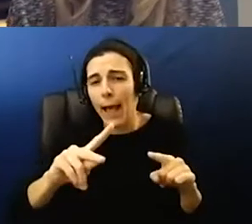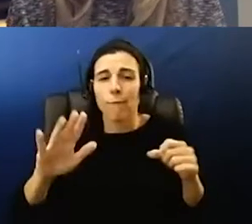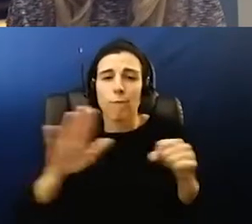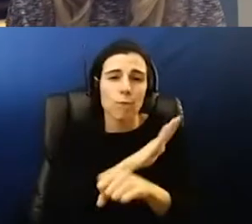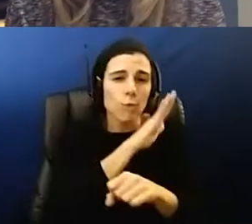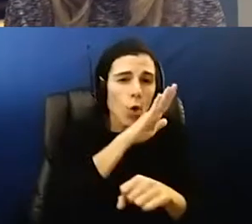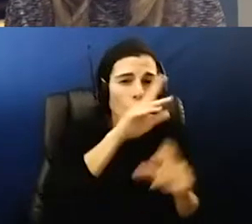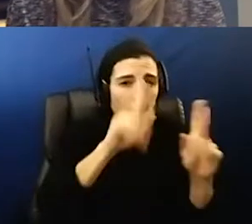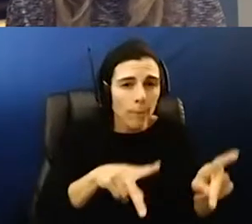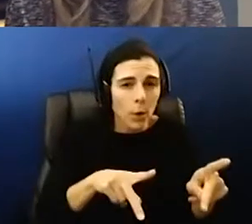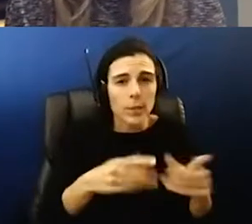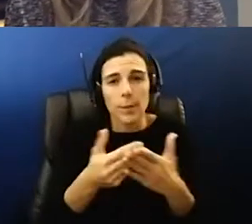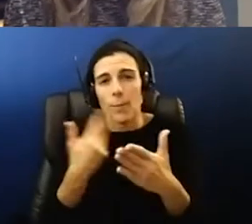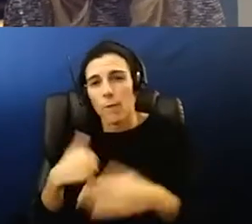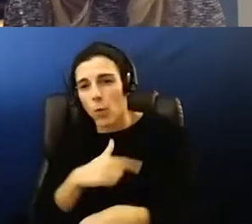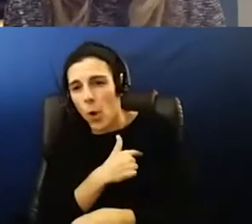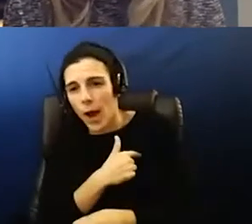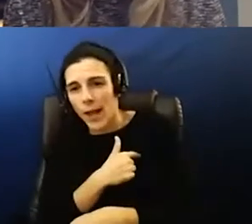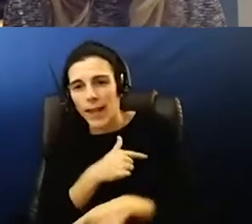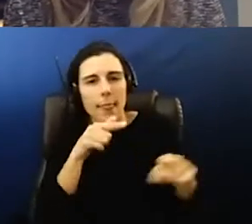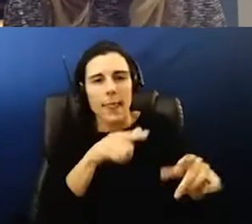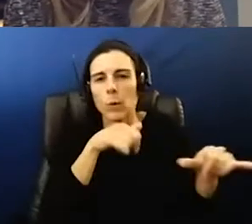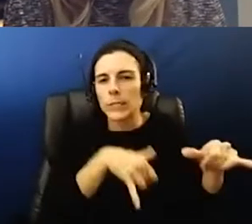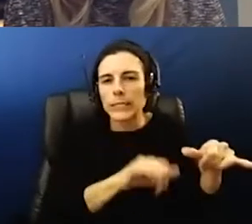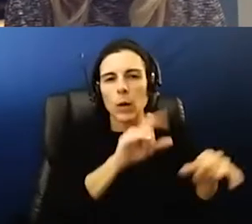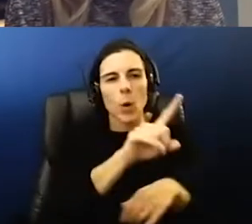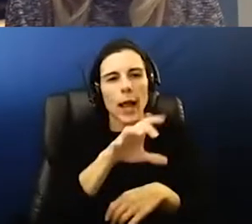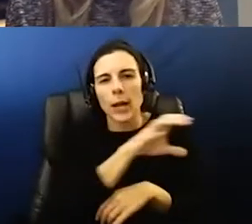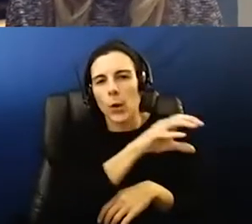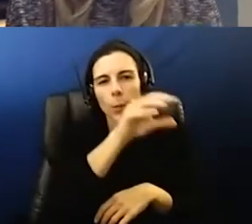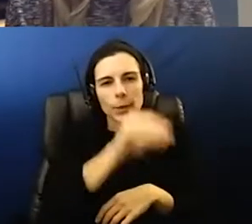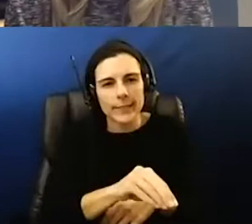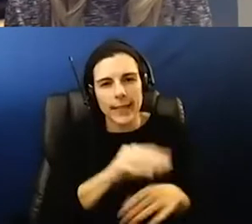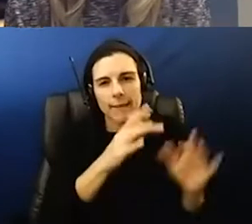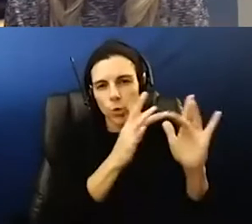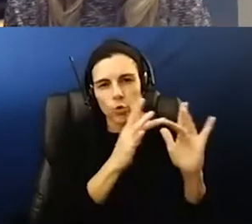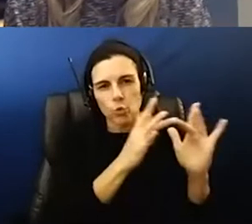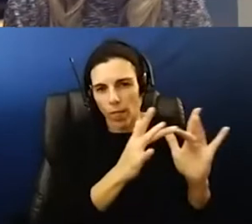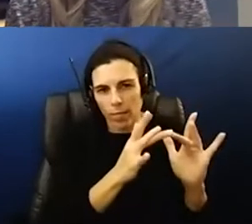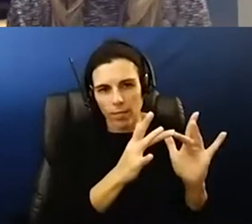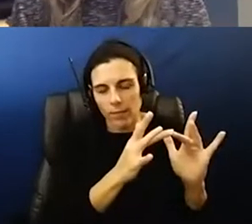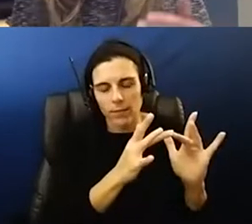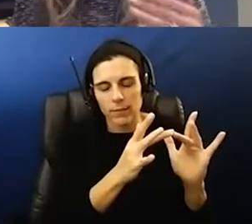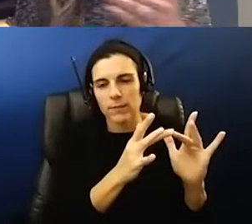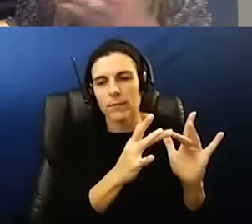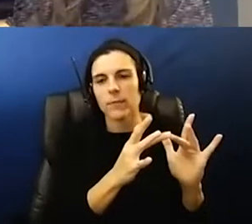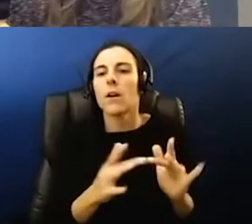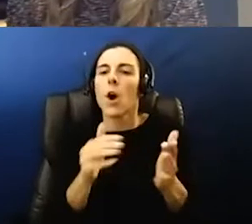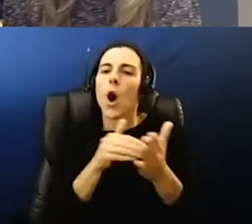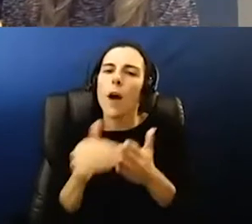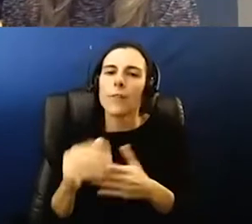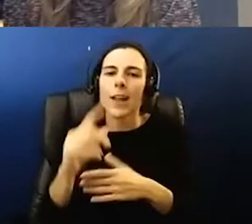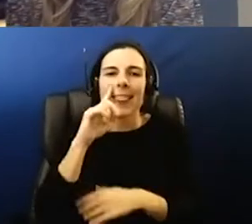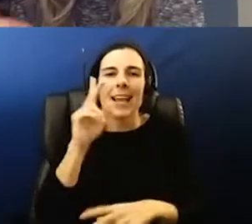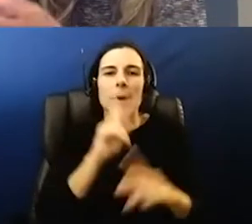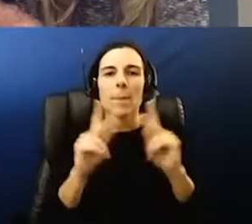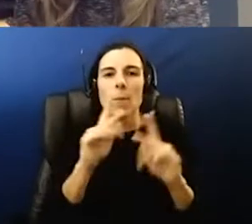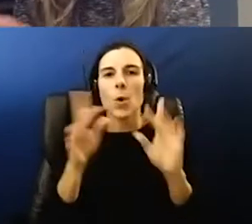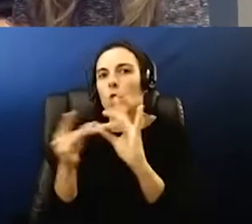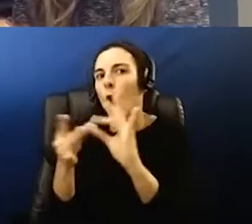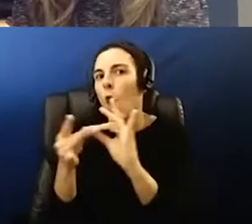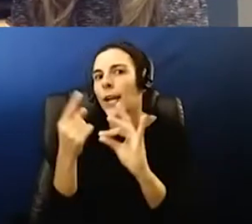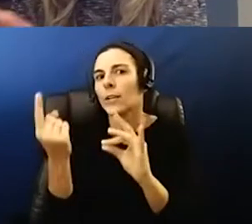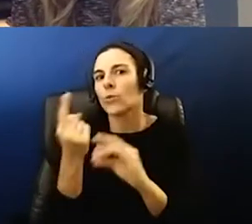d when they said that houston isd was still 100 virtual um you know often i think people are talking to someone they know and maybe